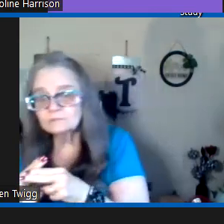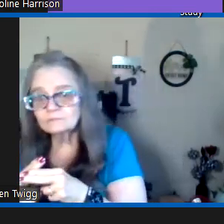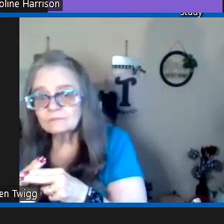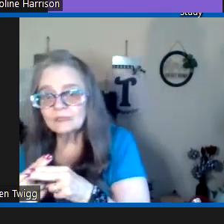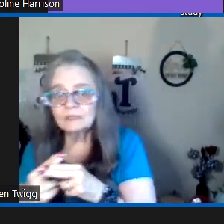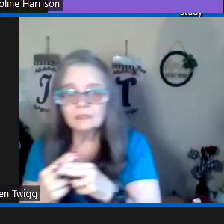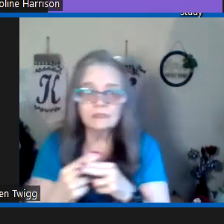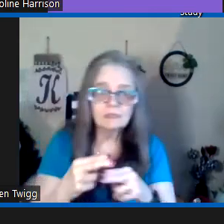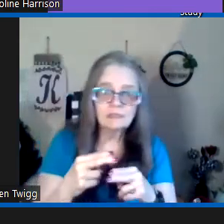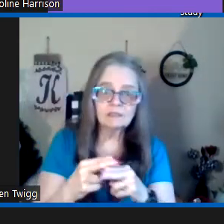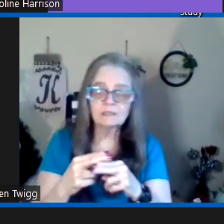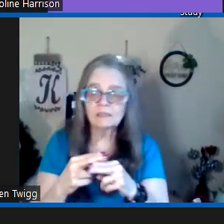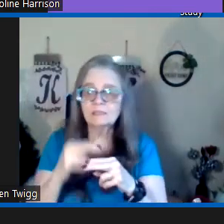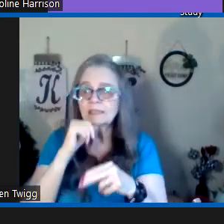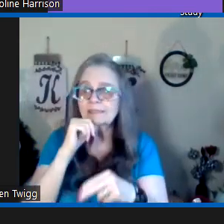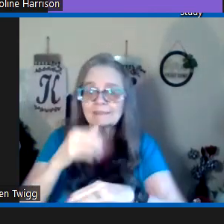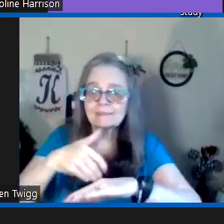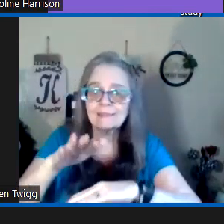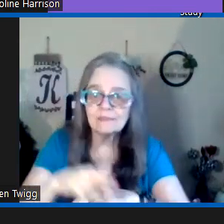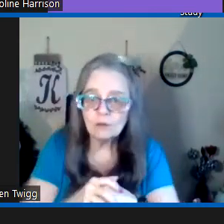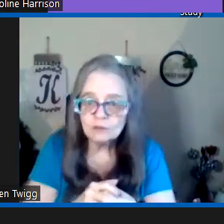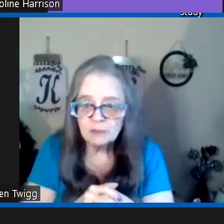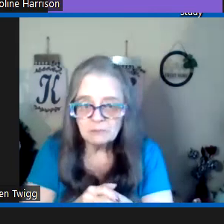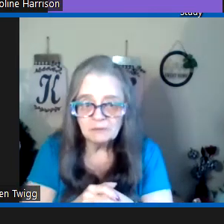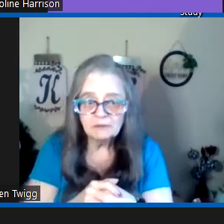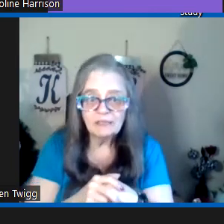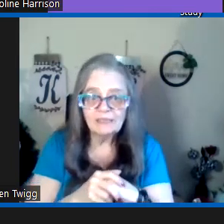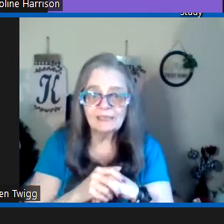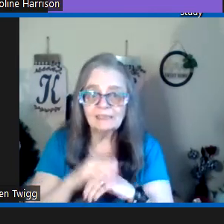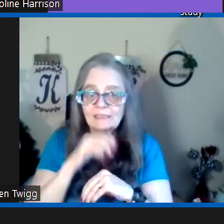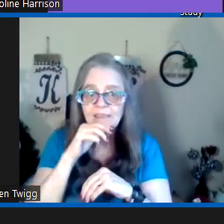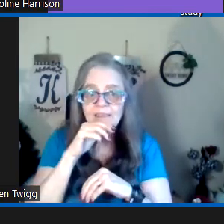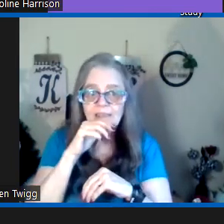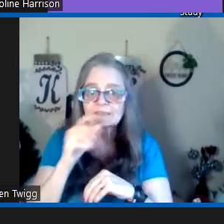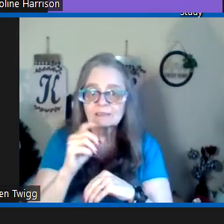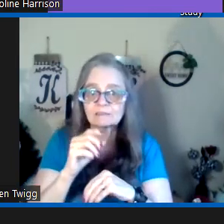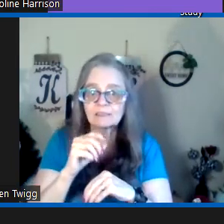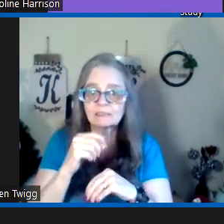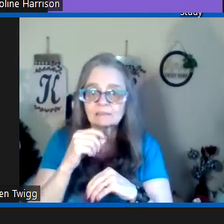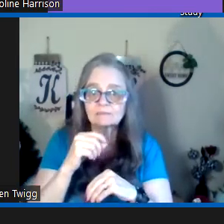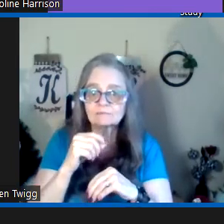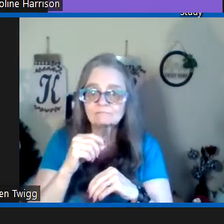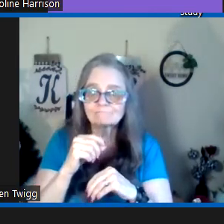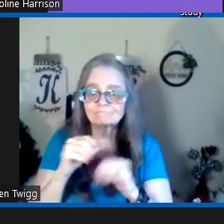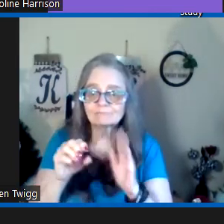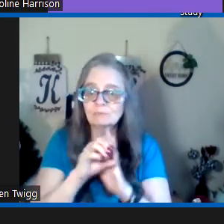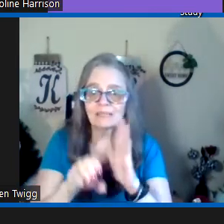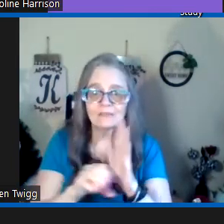um he he didn't send those people and he doesn't uh